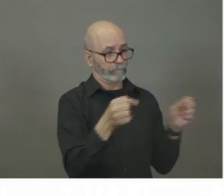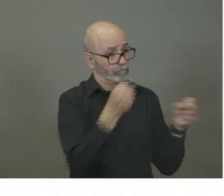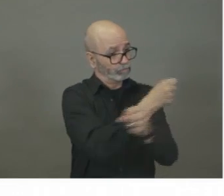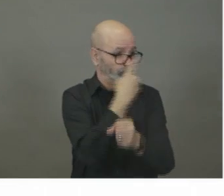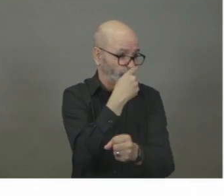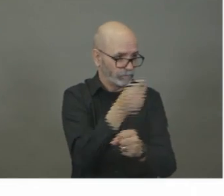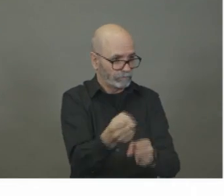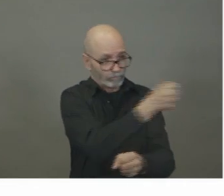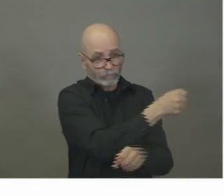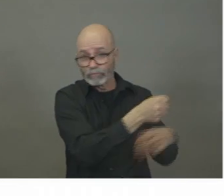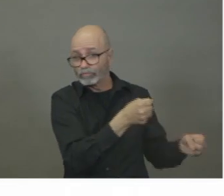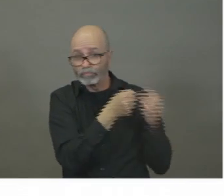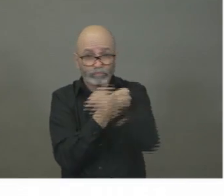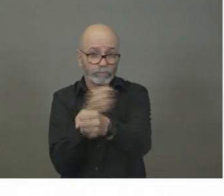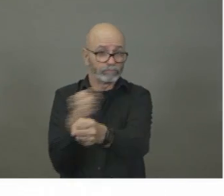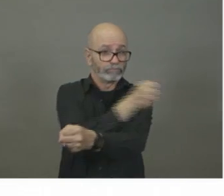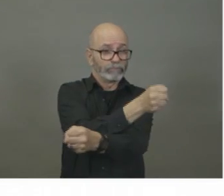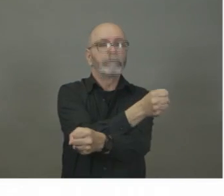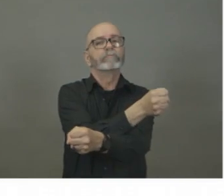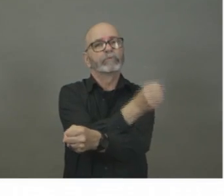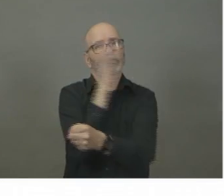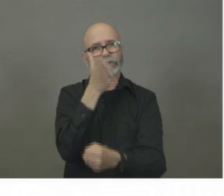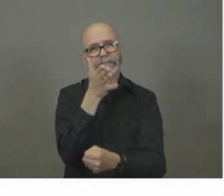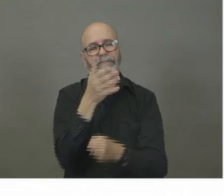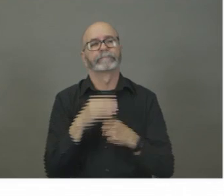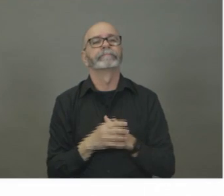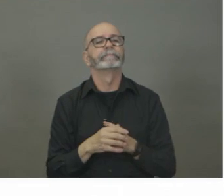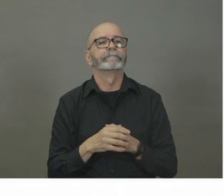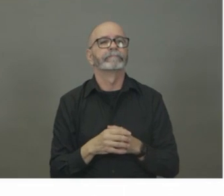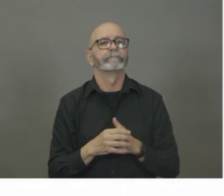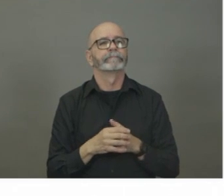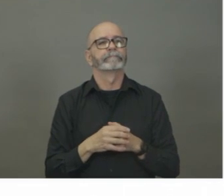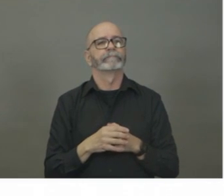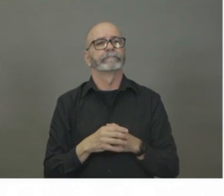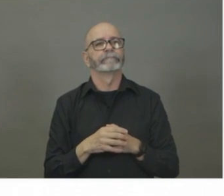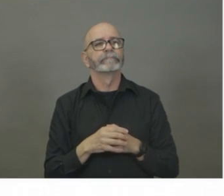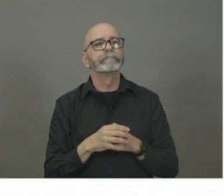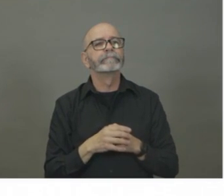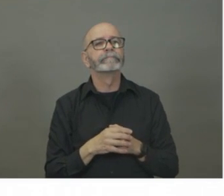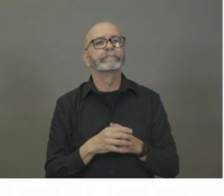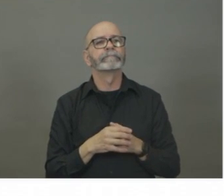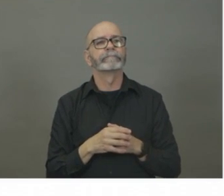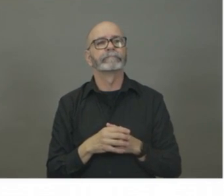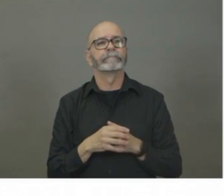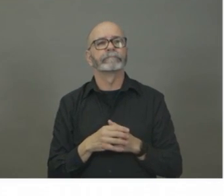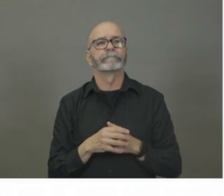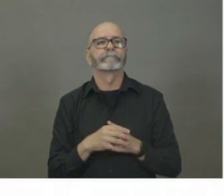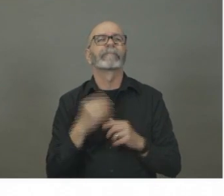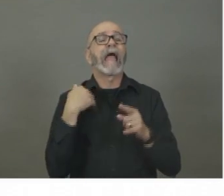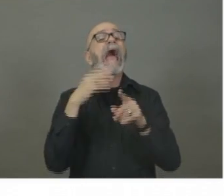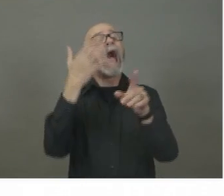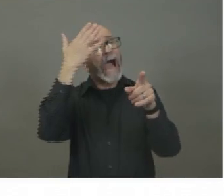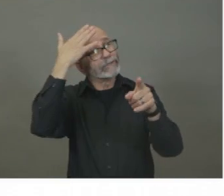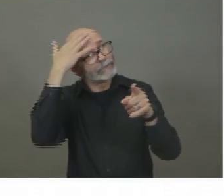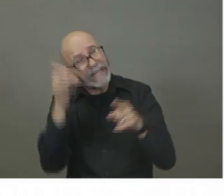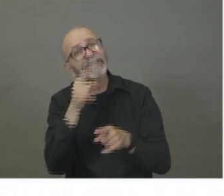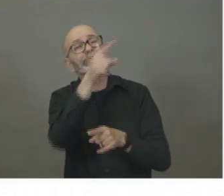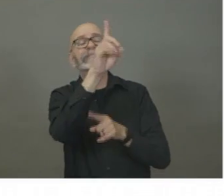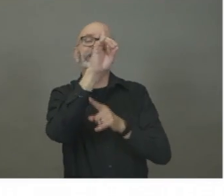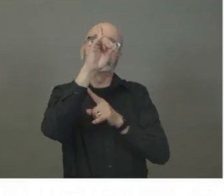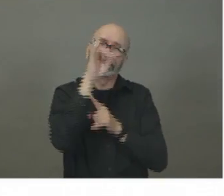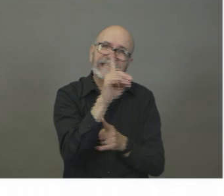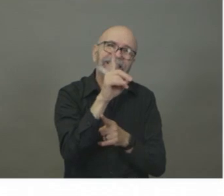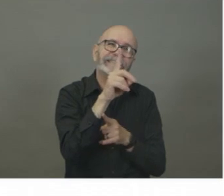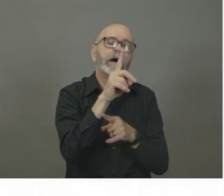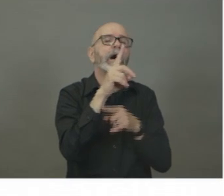a follow-up? I understand that you're taking steps to try and provide those rural services, but my question is more about what happens